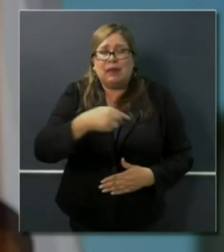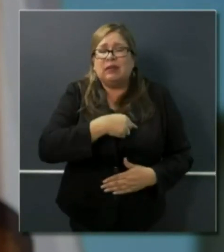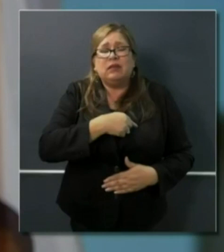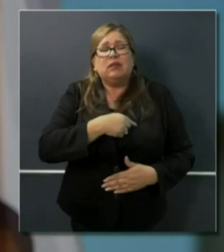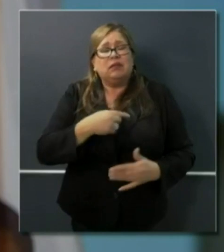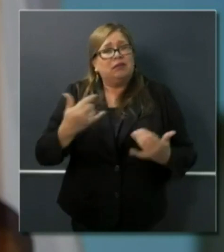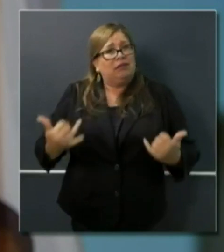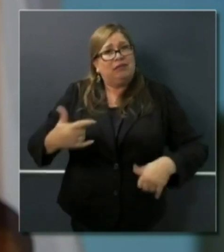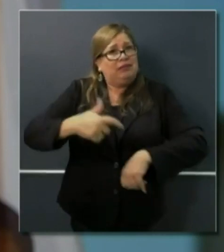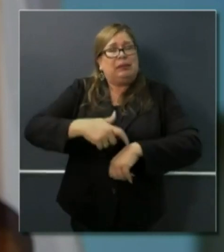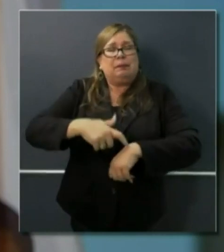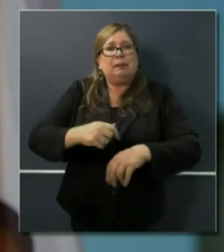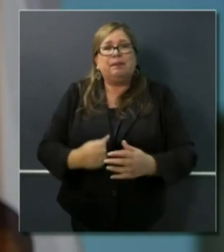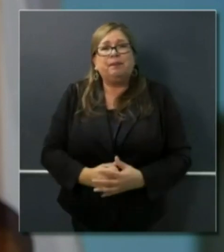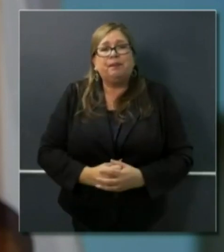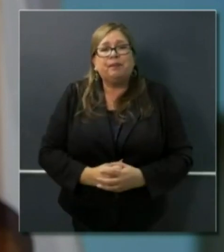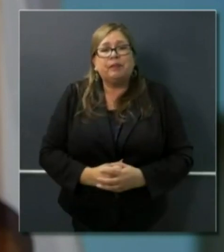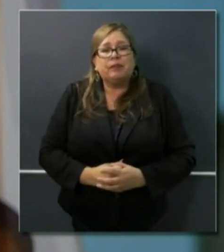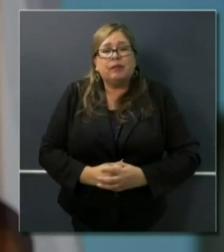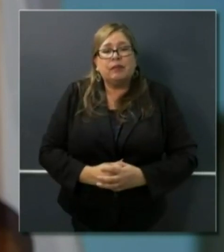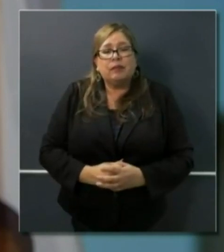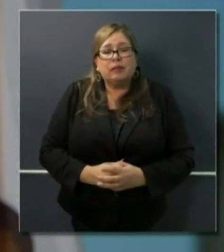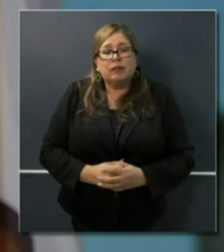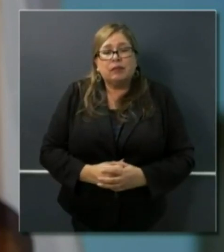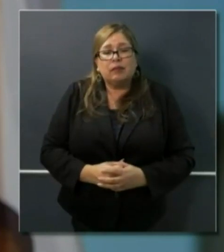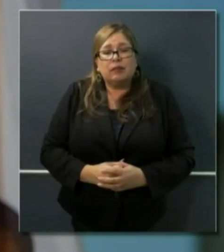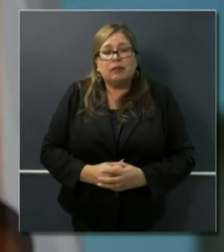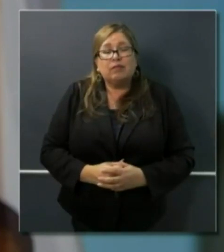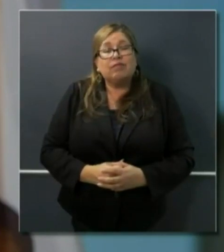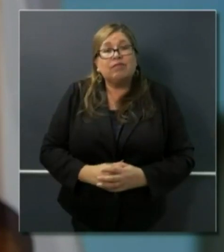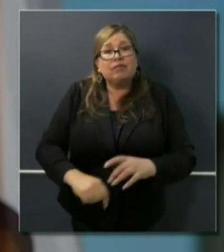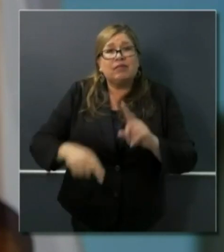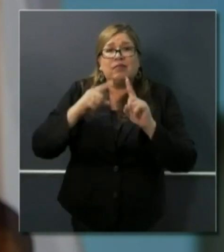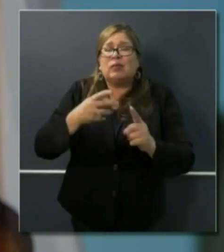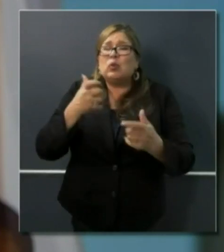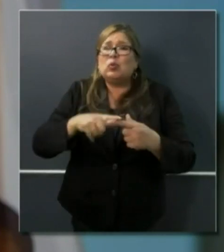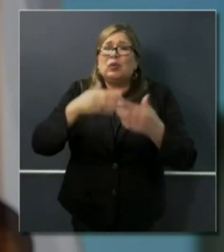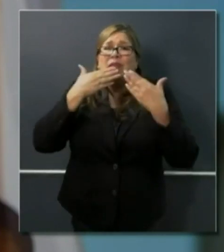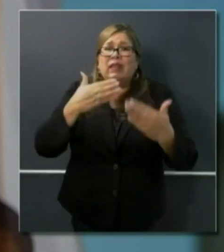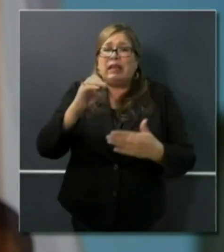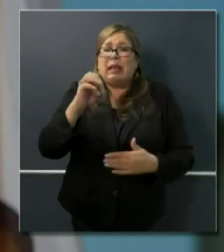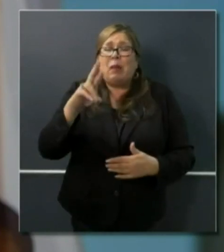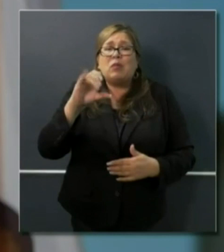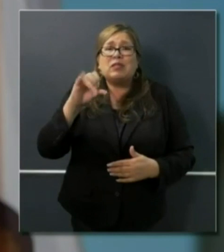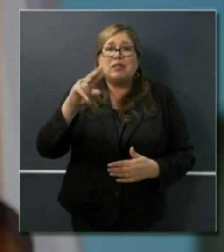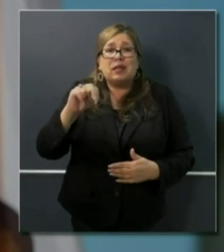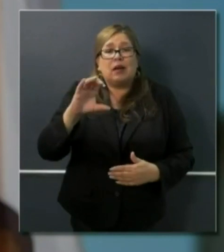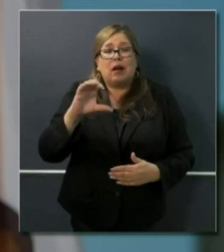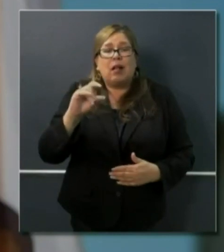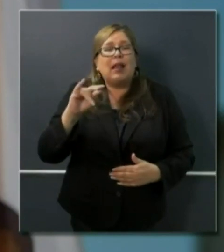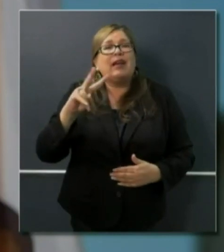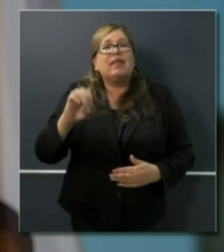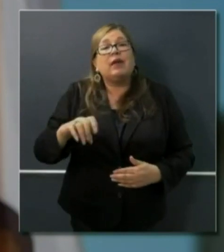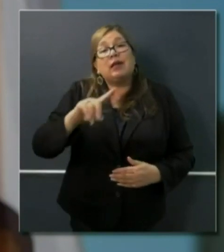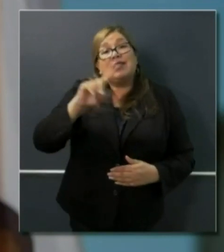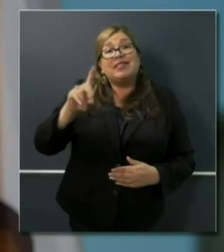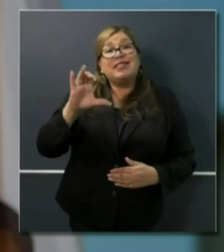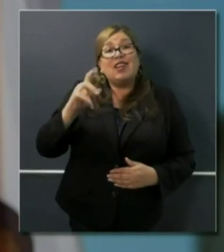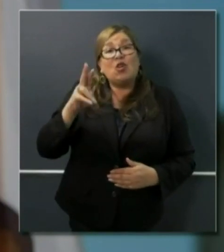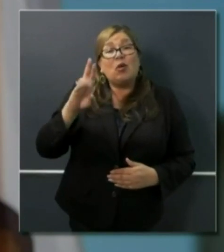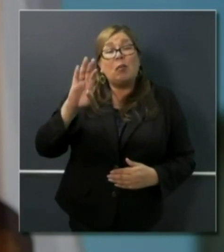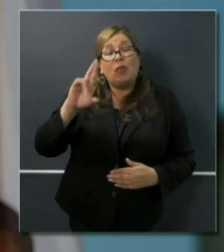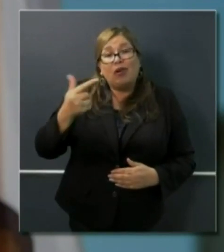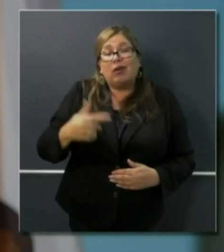at this moment. I want to in particular thank the Emerson Collective, Chan Zuckerberg, James Irvine